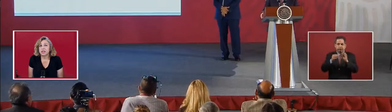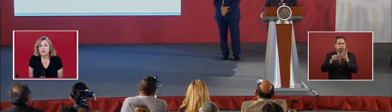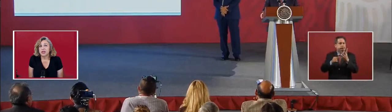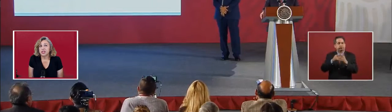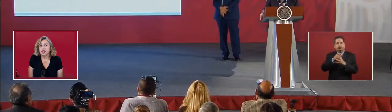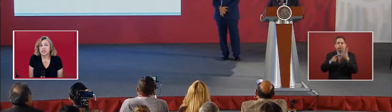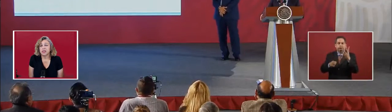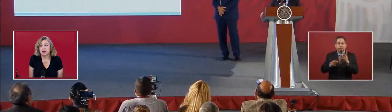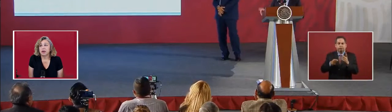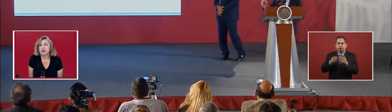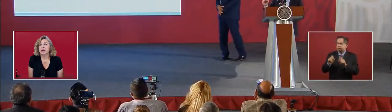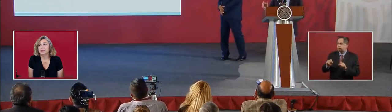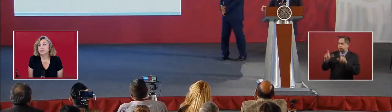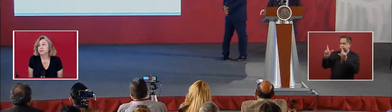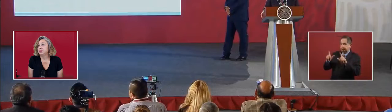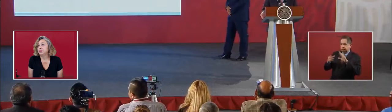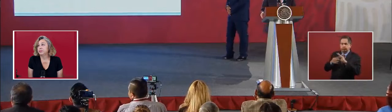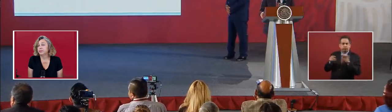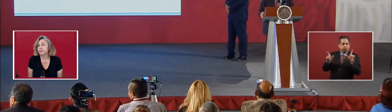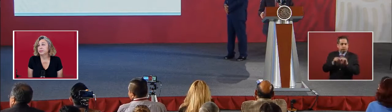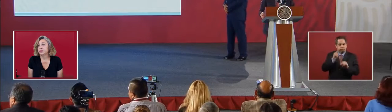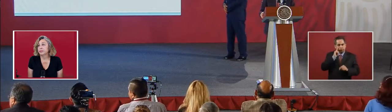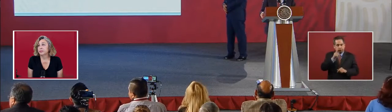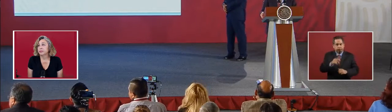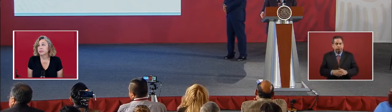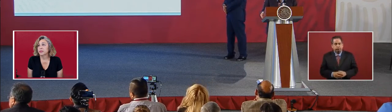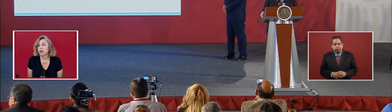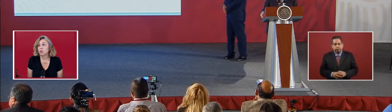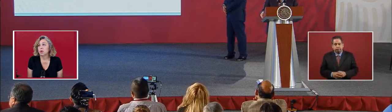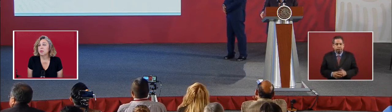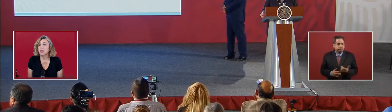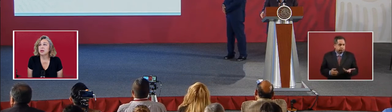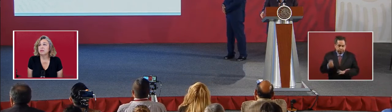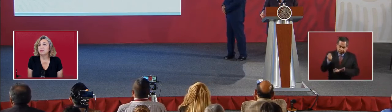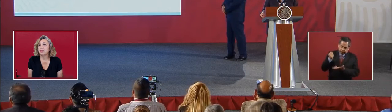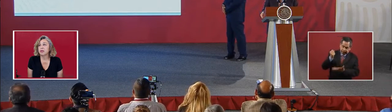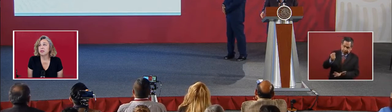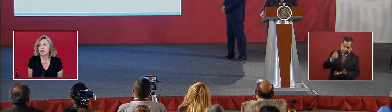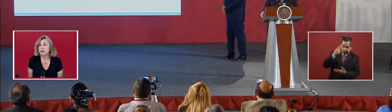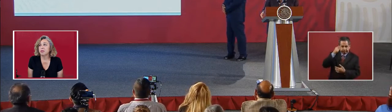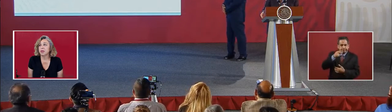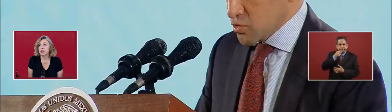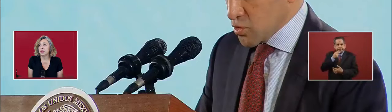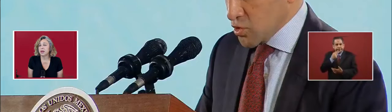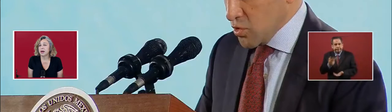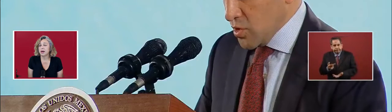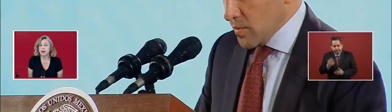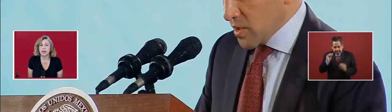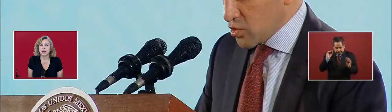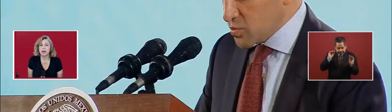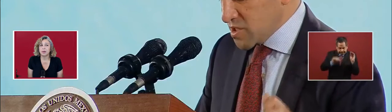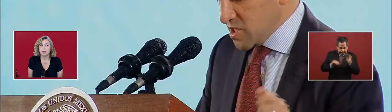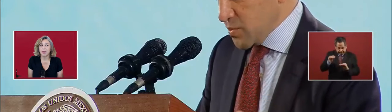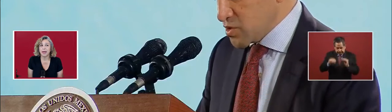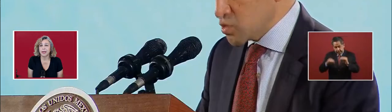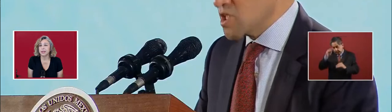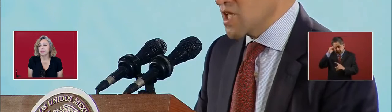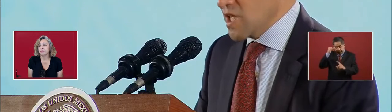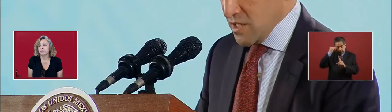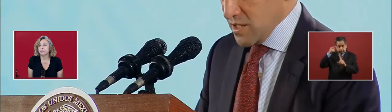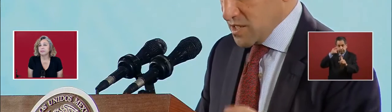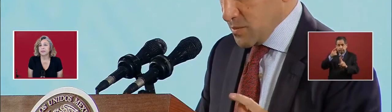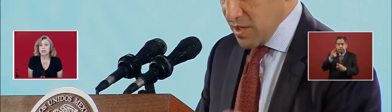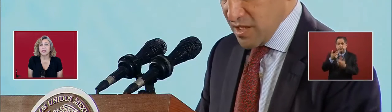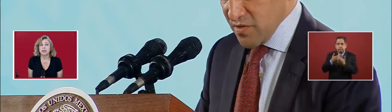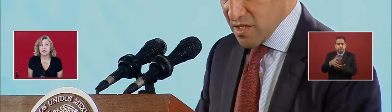considerations are, what are we looking for with the economic packet?